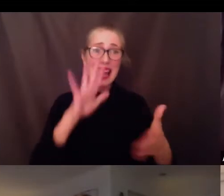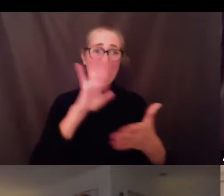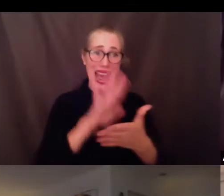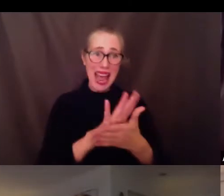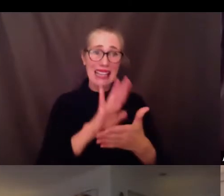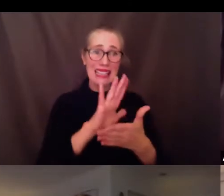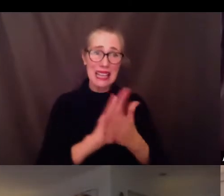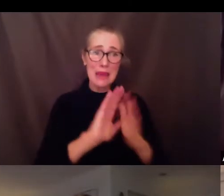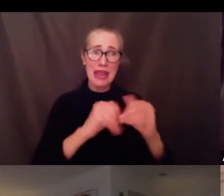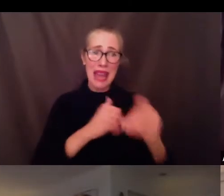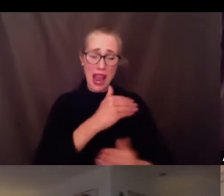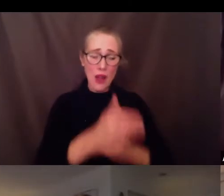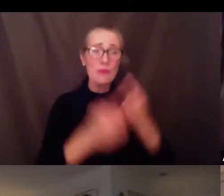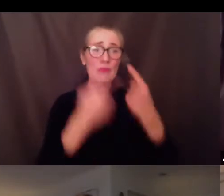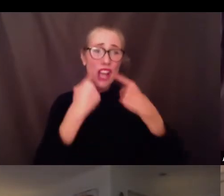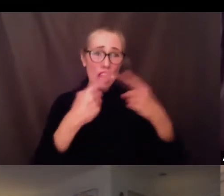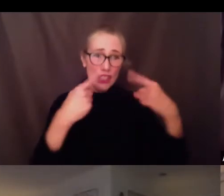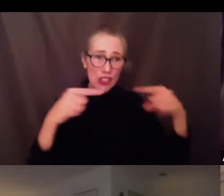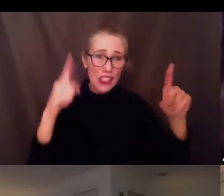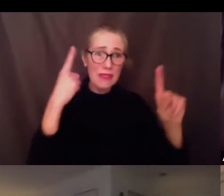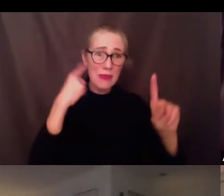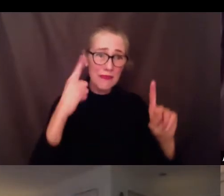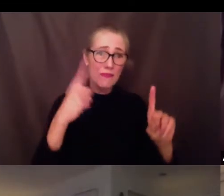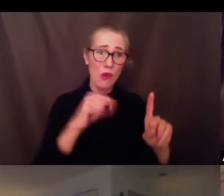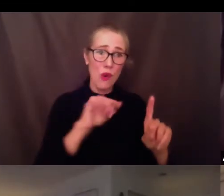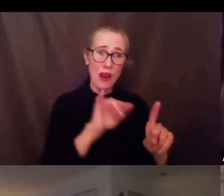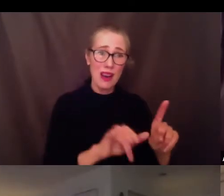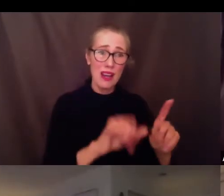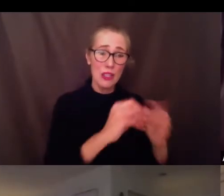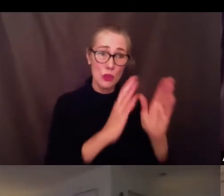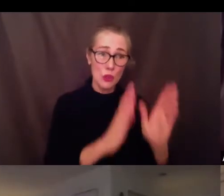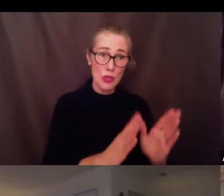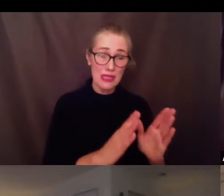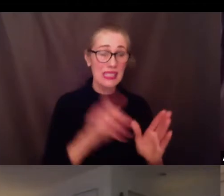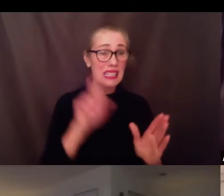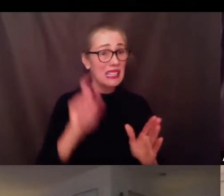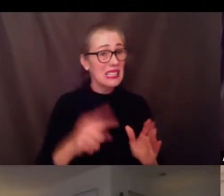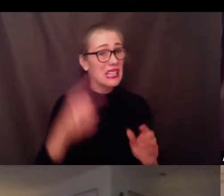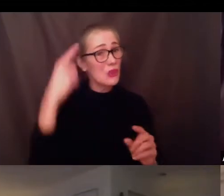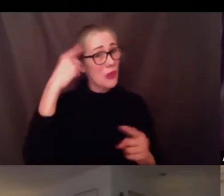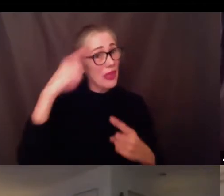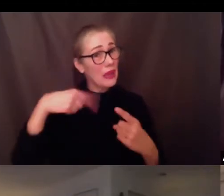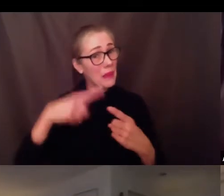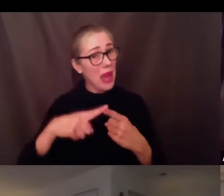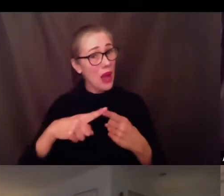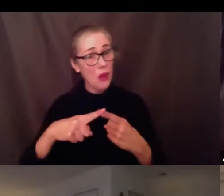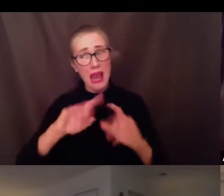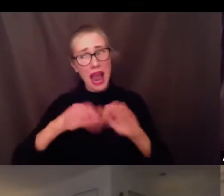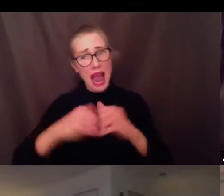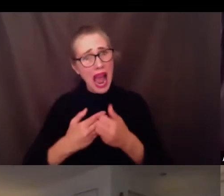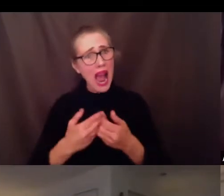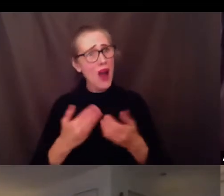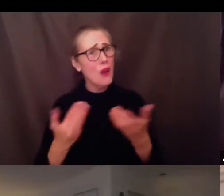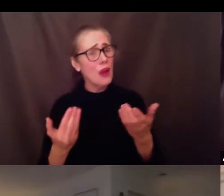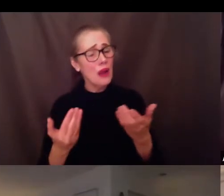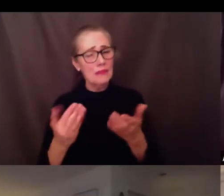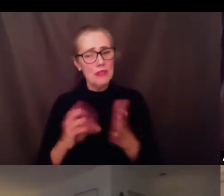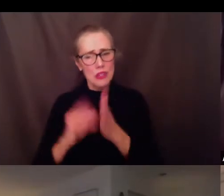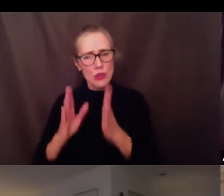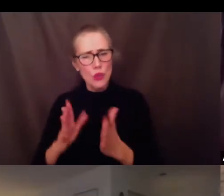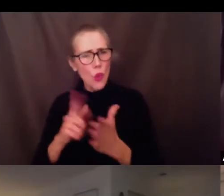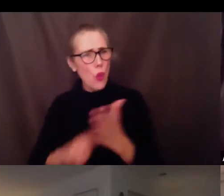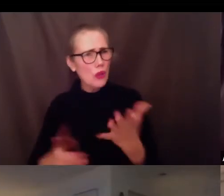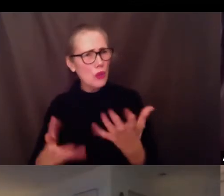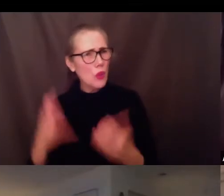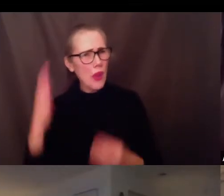and we must remain focused on the four main questions that drive our focus on students. What do we want students to